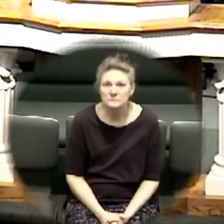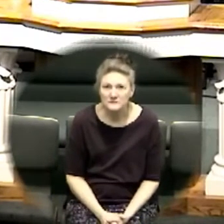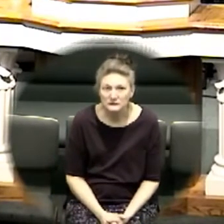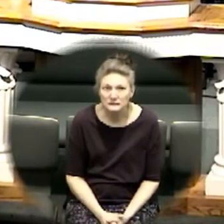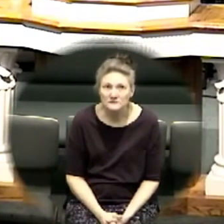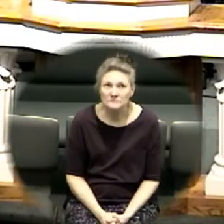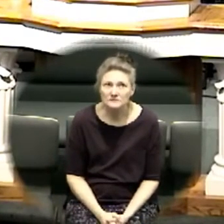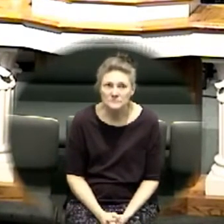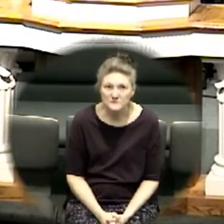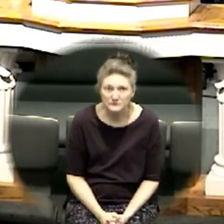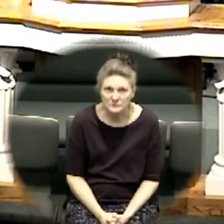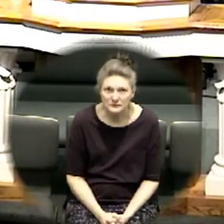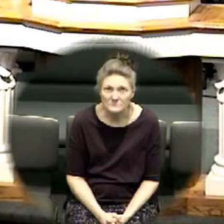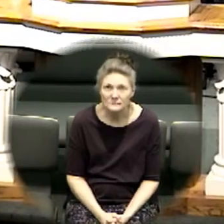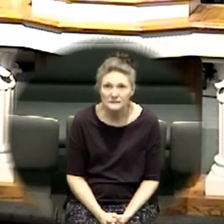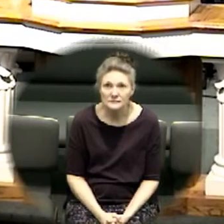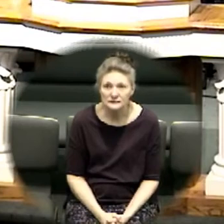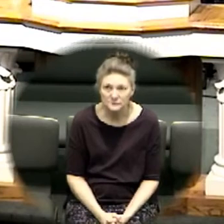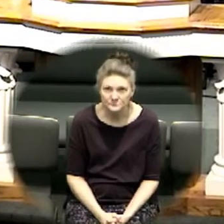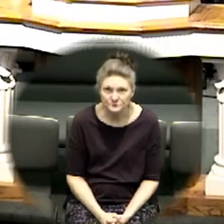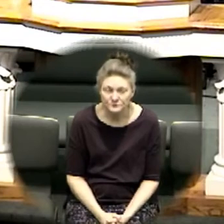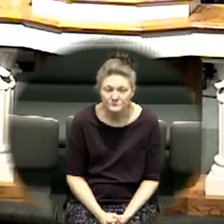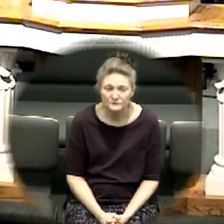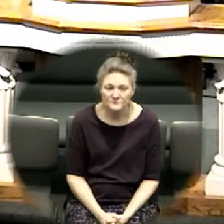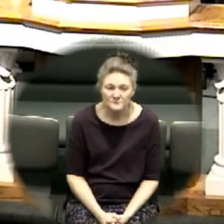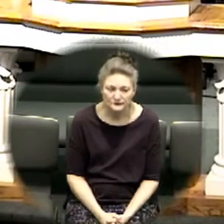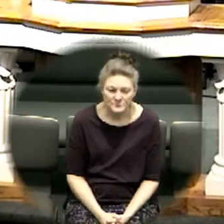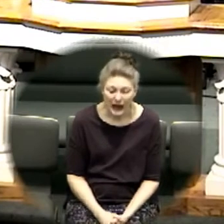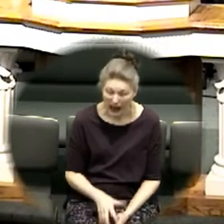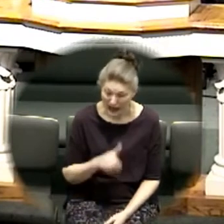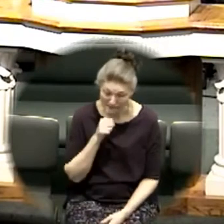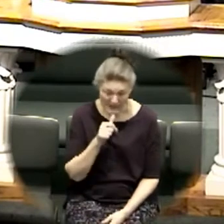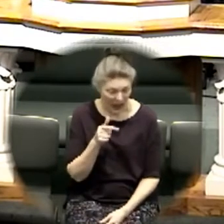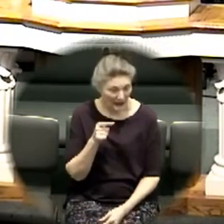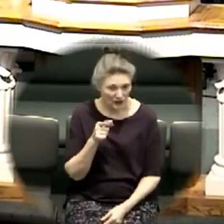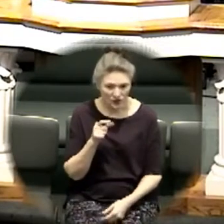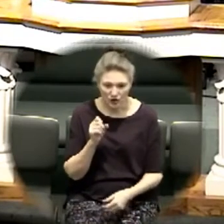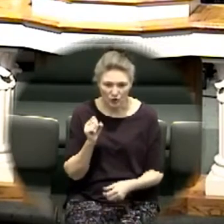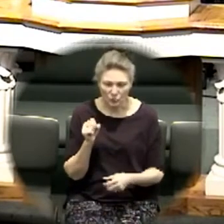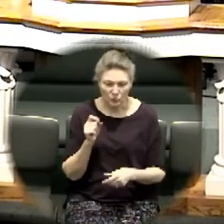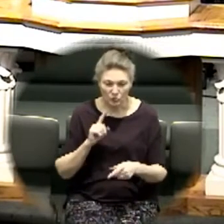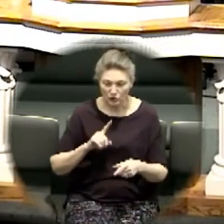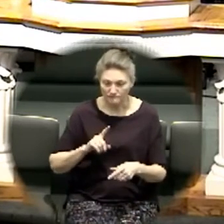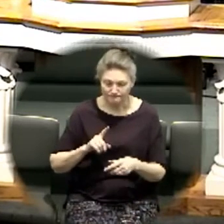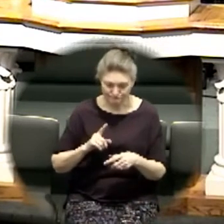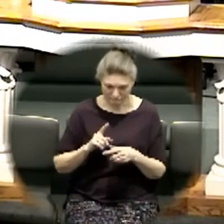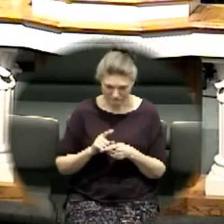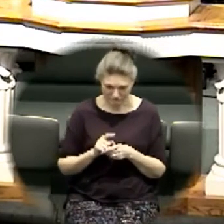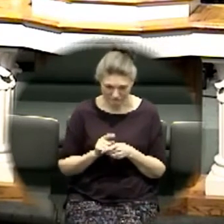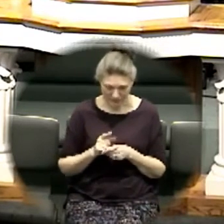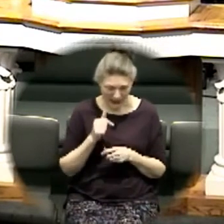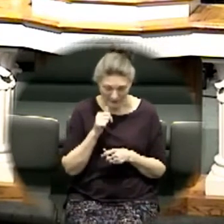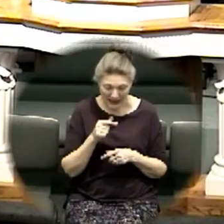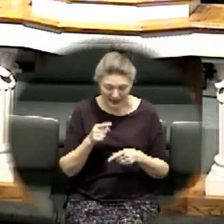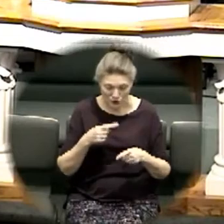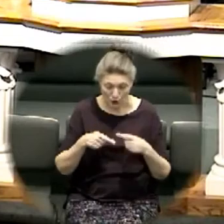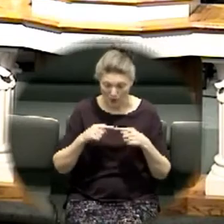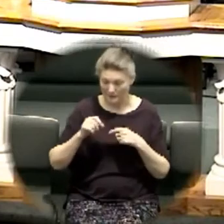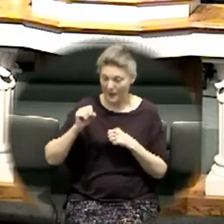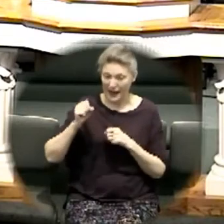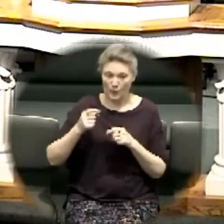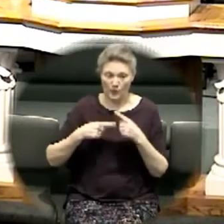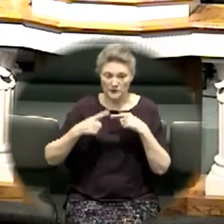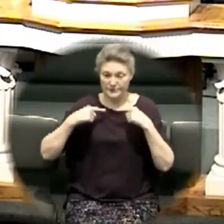yes I'm going back I'm moving ahead I'm here to